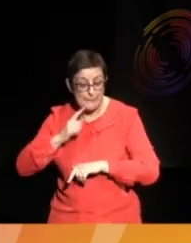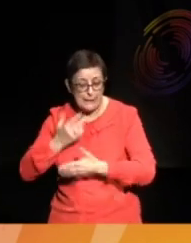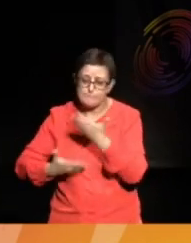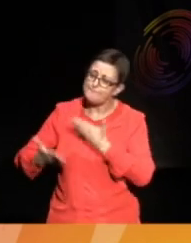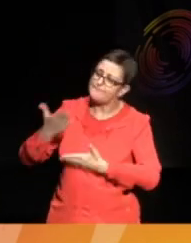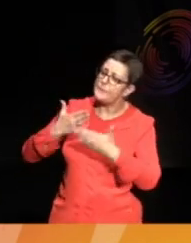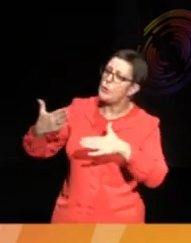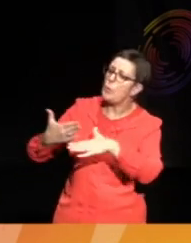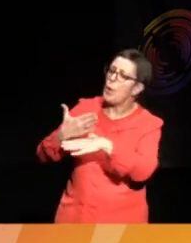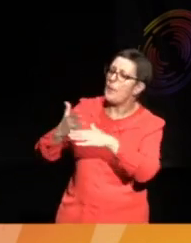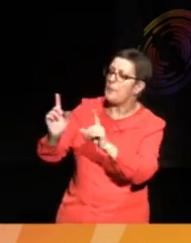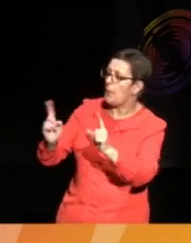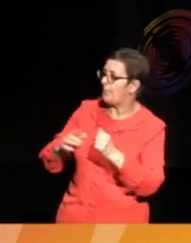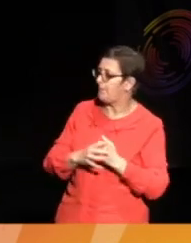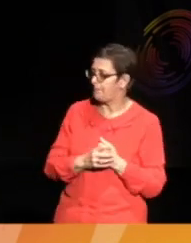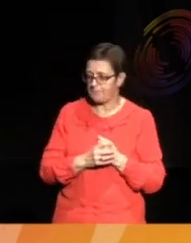doing?